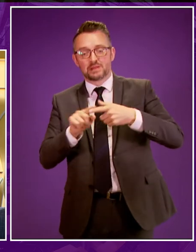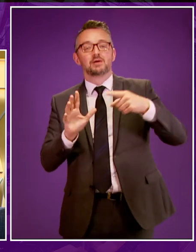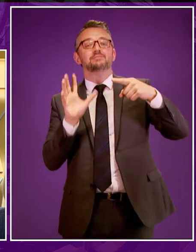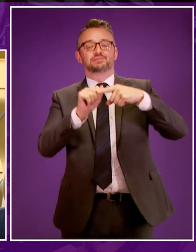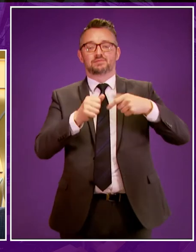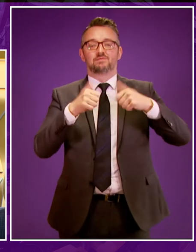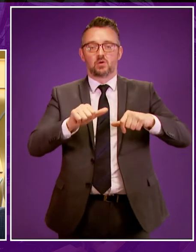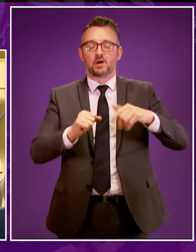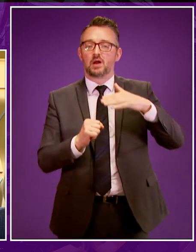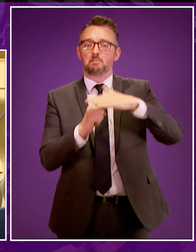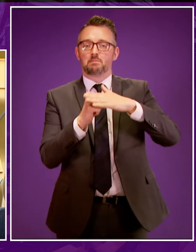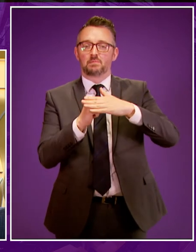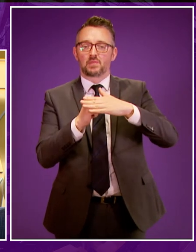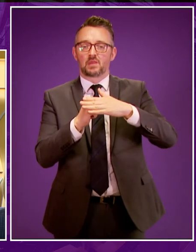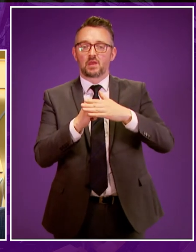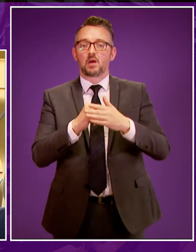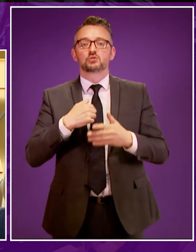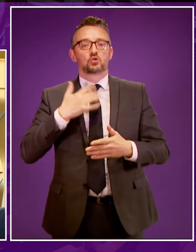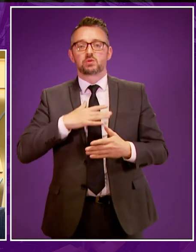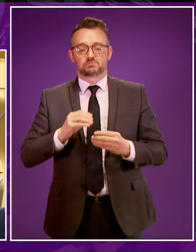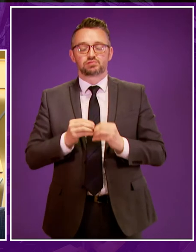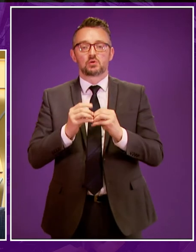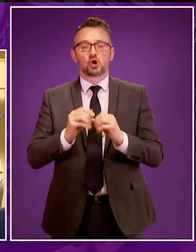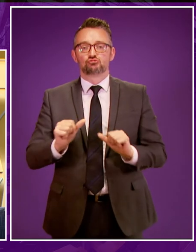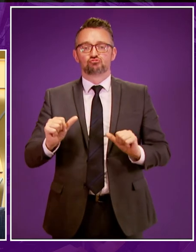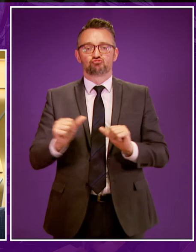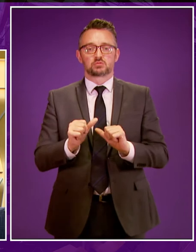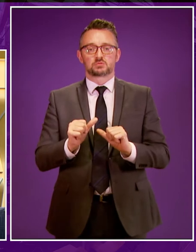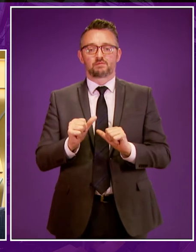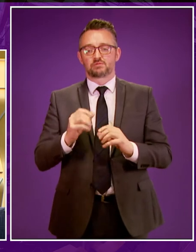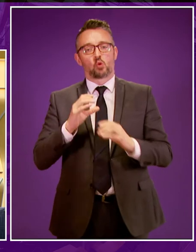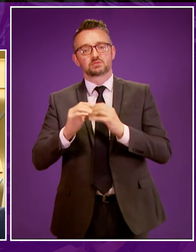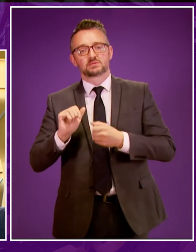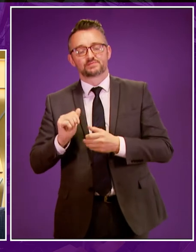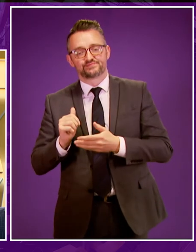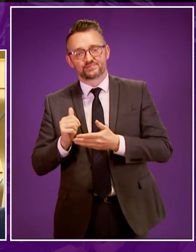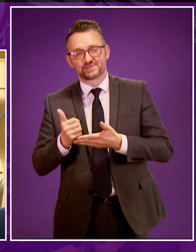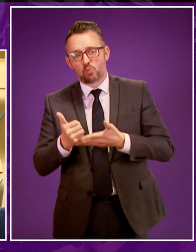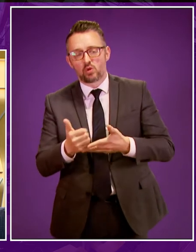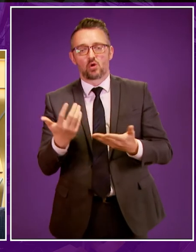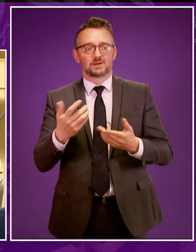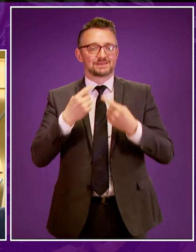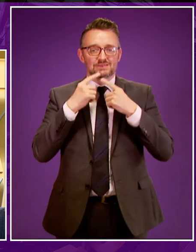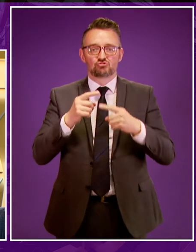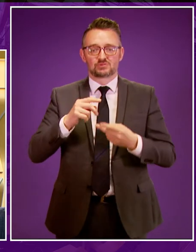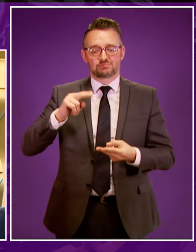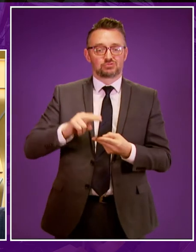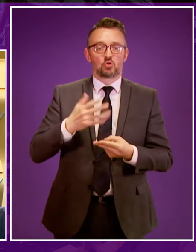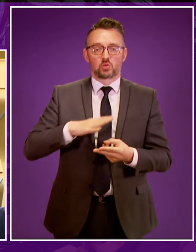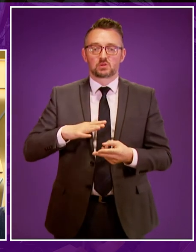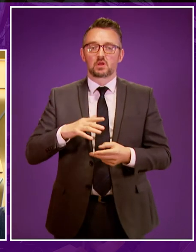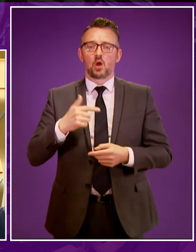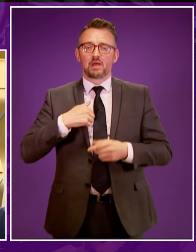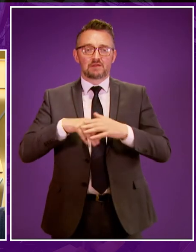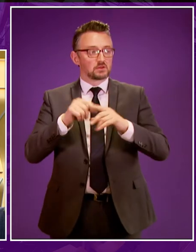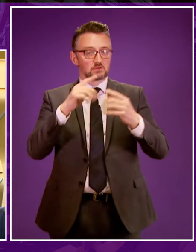we end up in a position where we create a shortage as a result of lifting that. So that's what that work is about. It's about undertaking that analysis to find out what